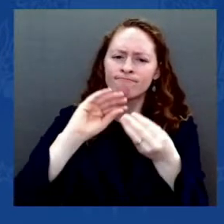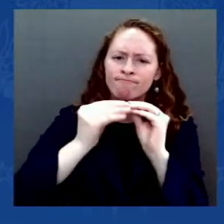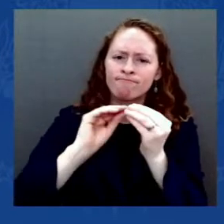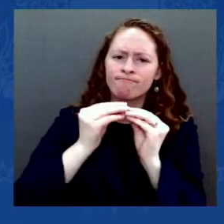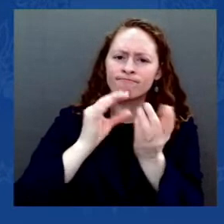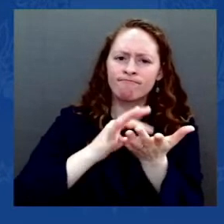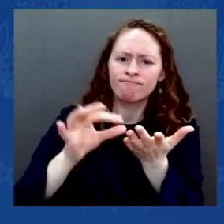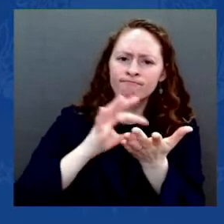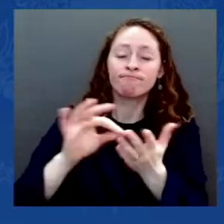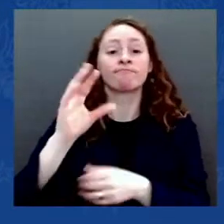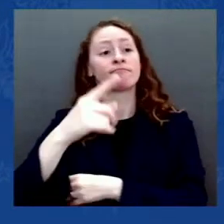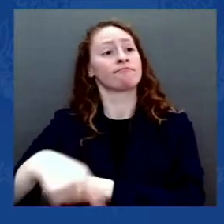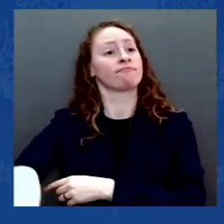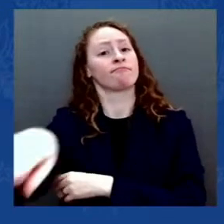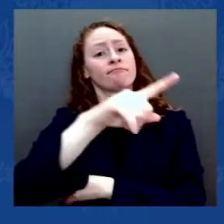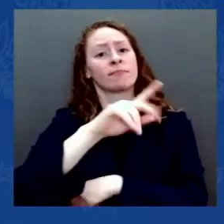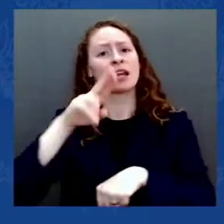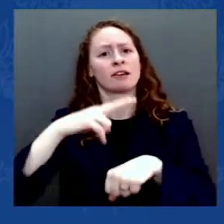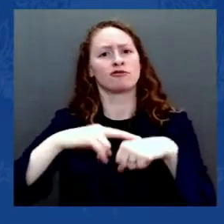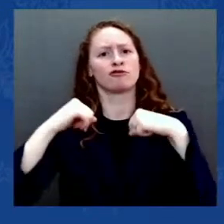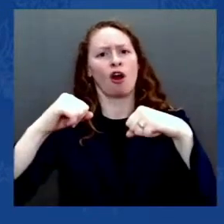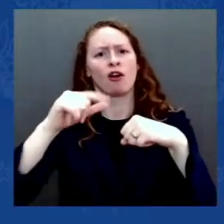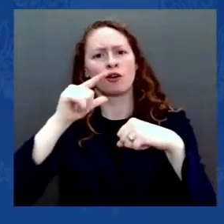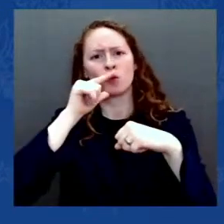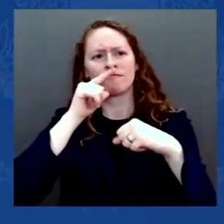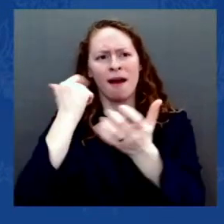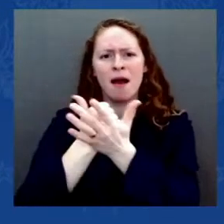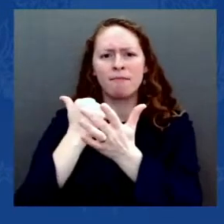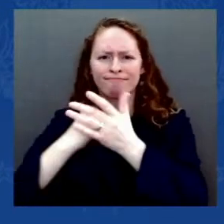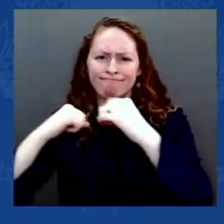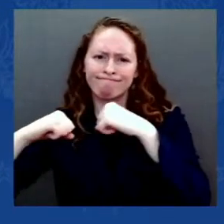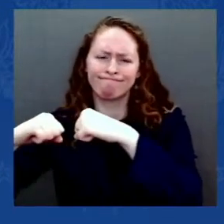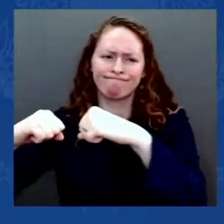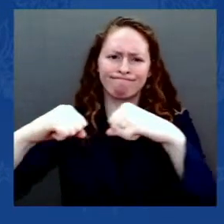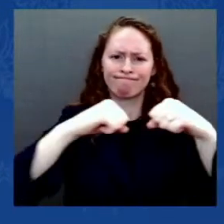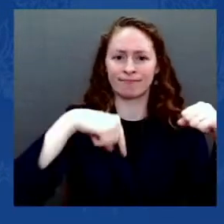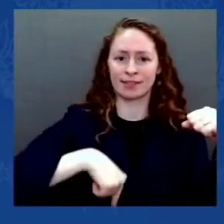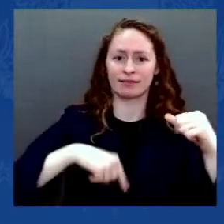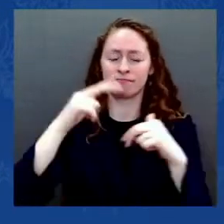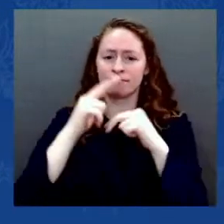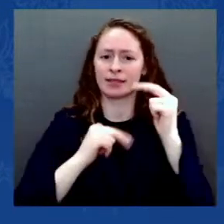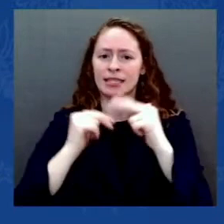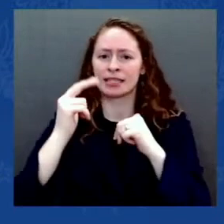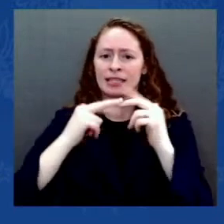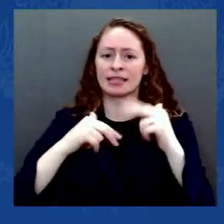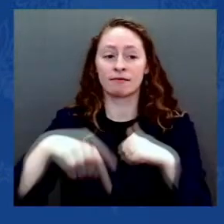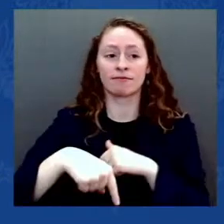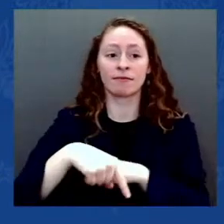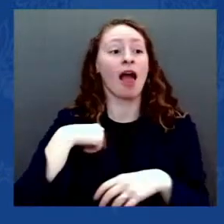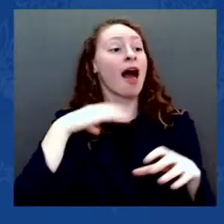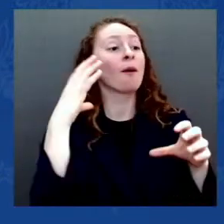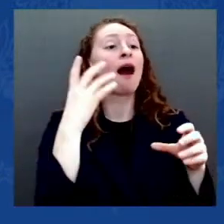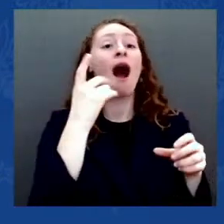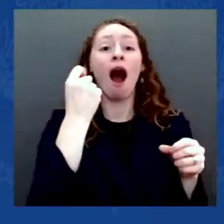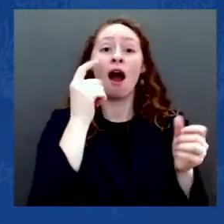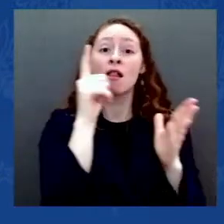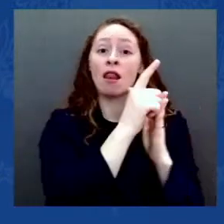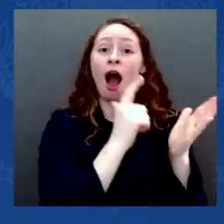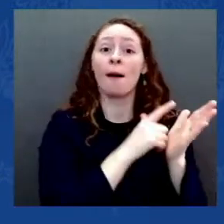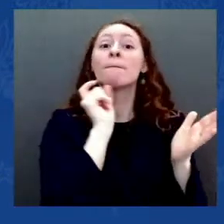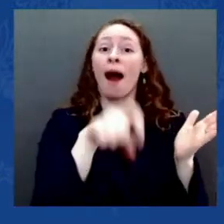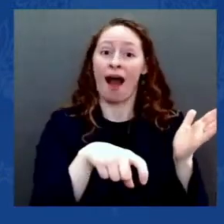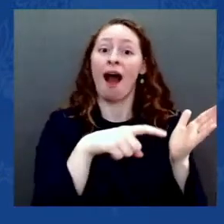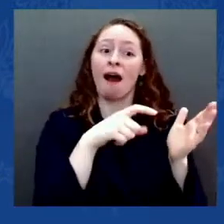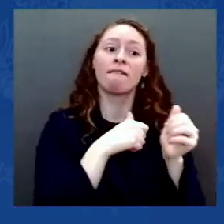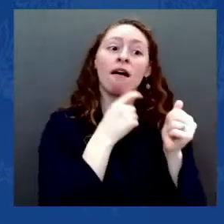You can't obey the law only when it's convenient. You can't be patriotic when you embrace and enable